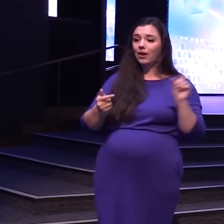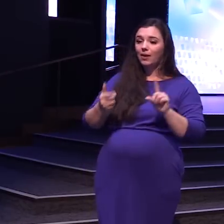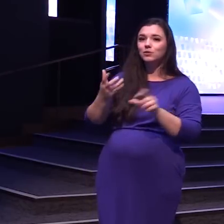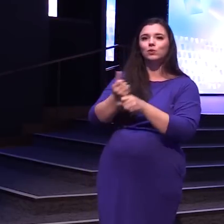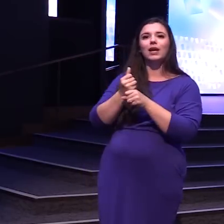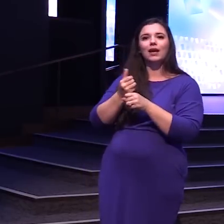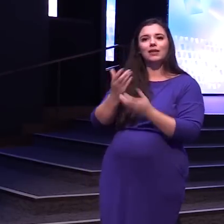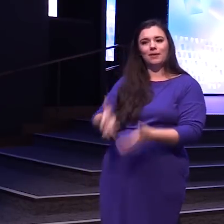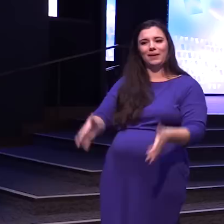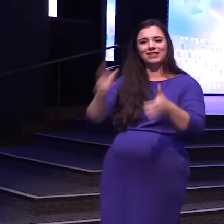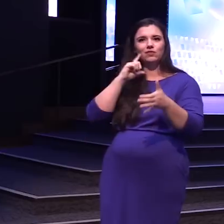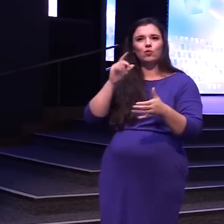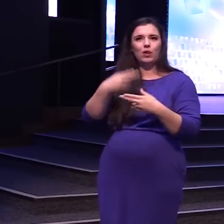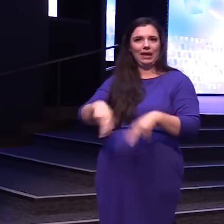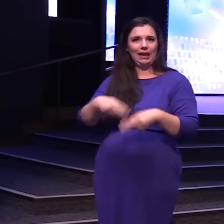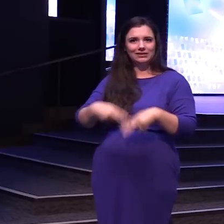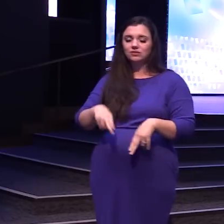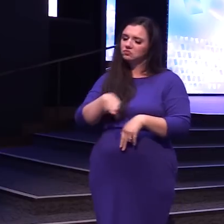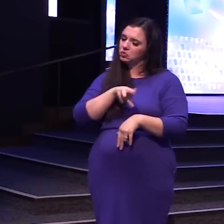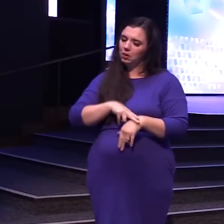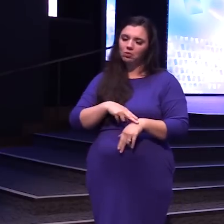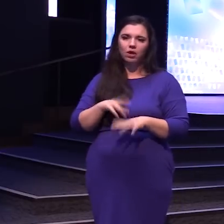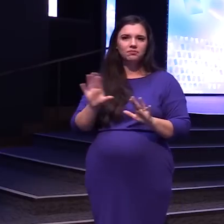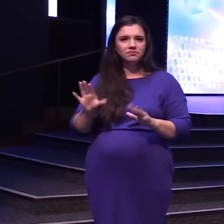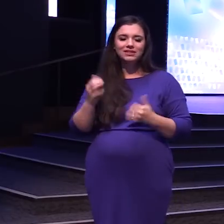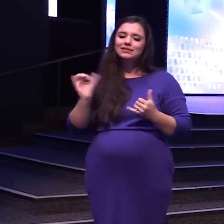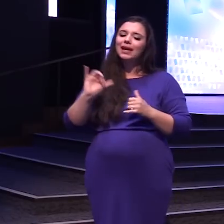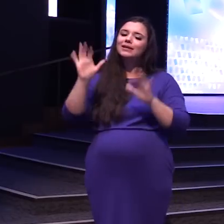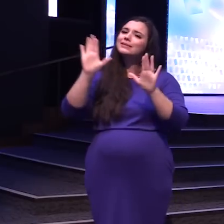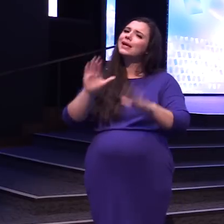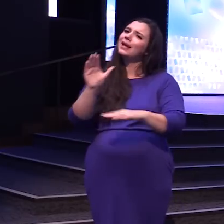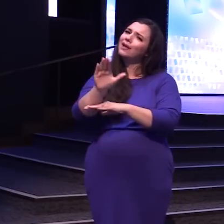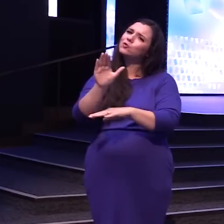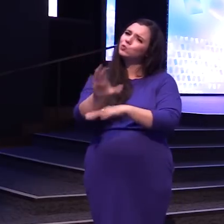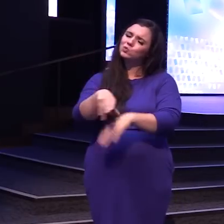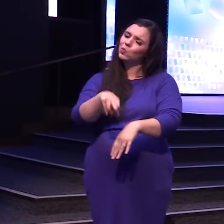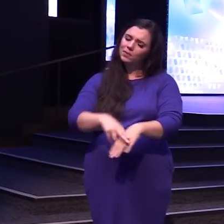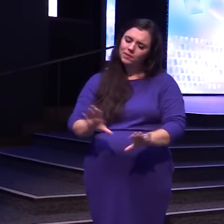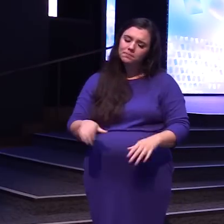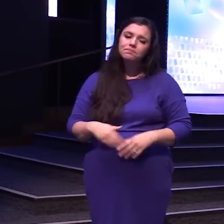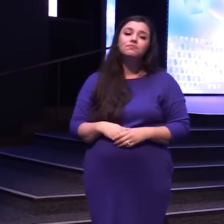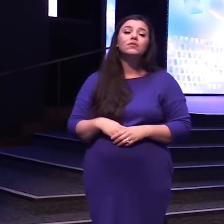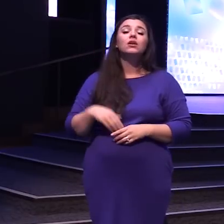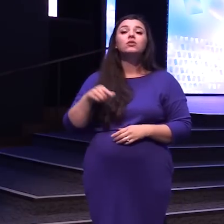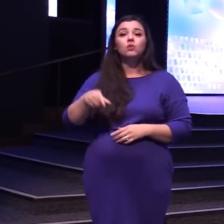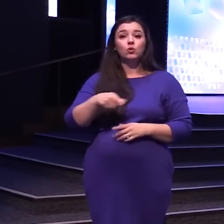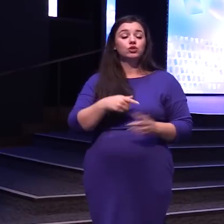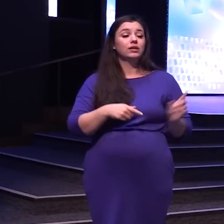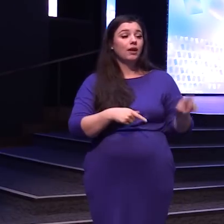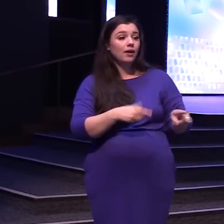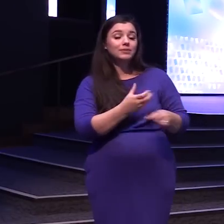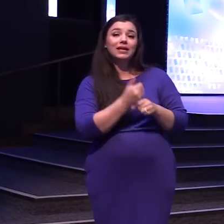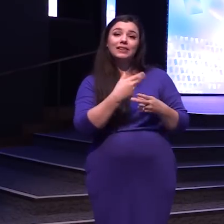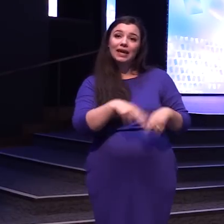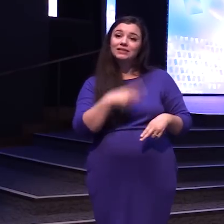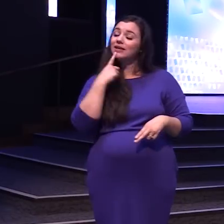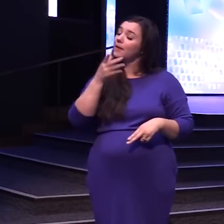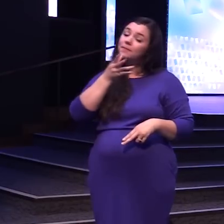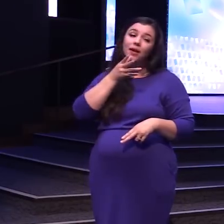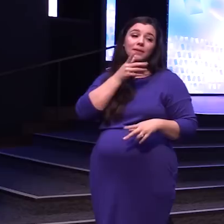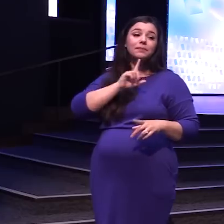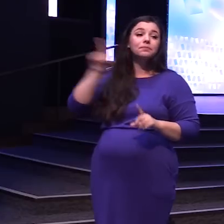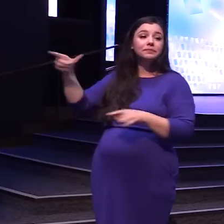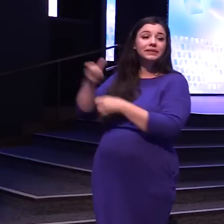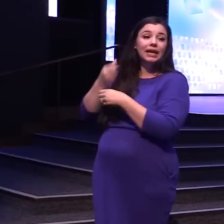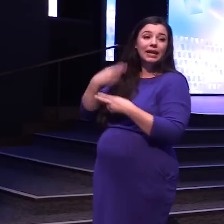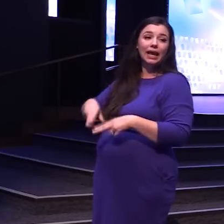That we get eggs in Totally normal It's like a Sunday afternoon You know So she comes And gets the eggs And says Mommy I'm gonna go I'm gonna go get eggs